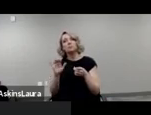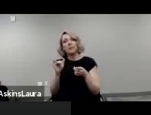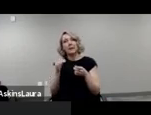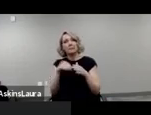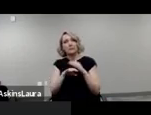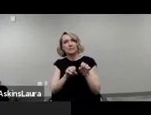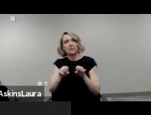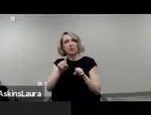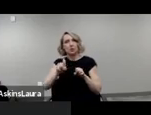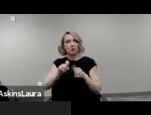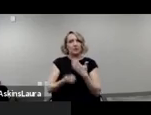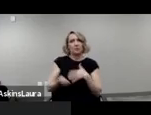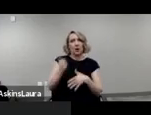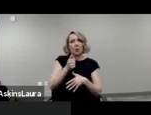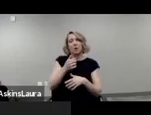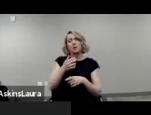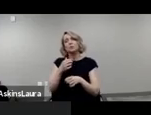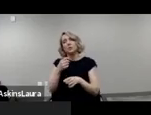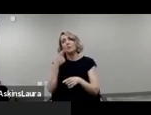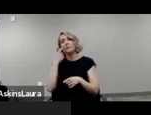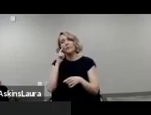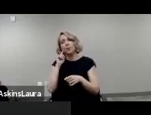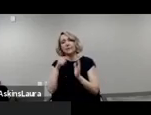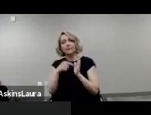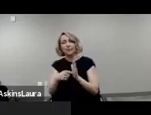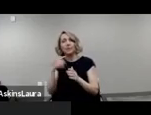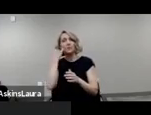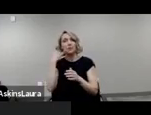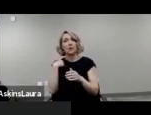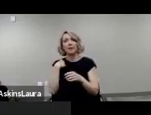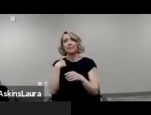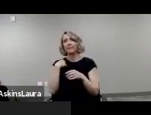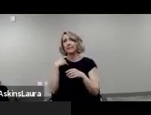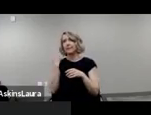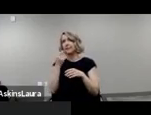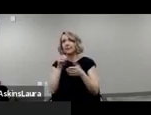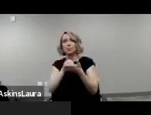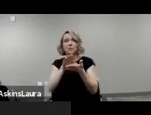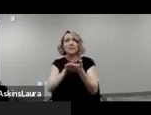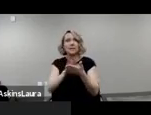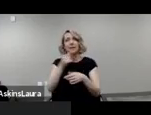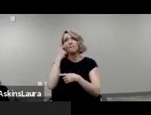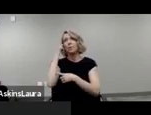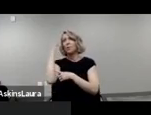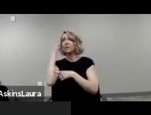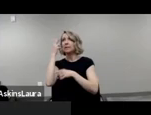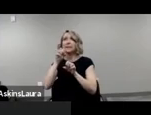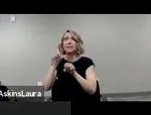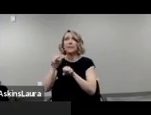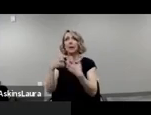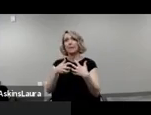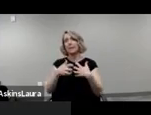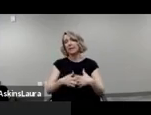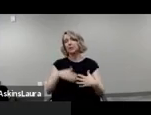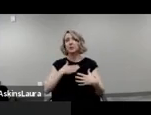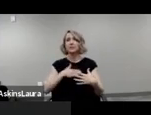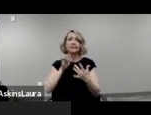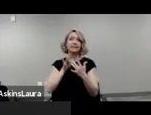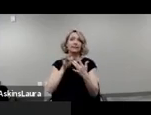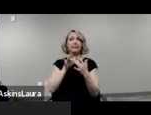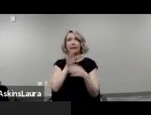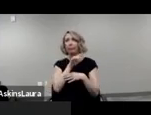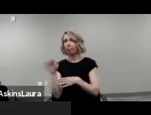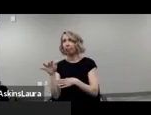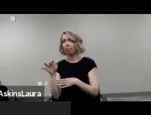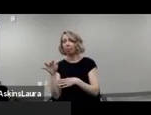statement, such as, for reasonable accommodations please contact so-and-so on your forms or materials, will